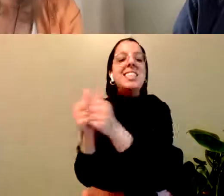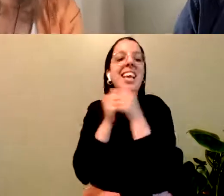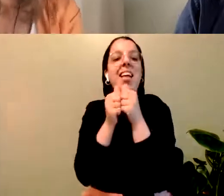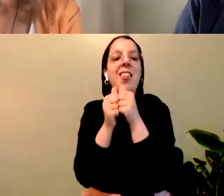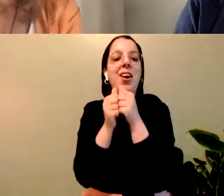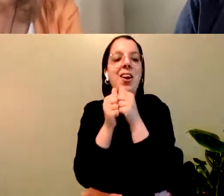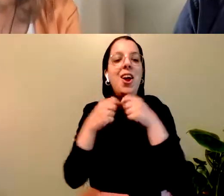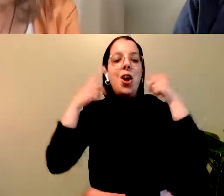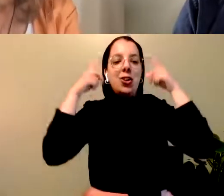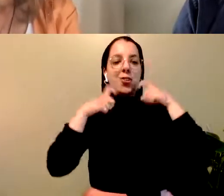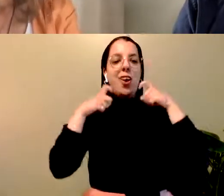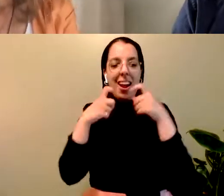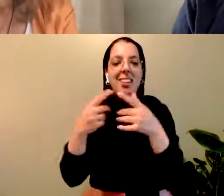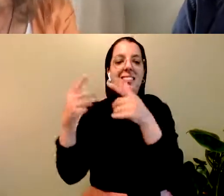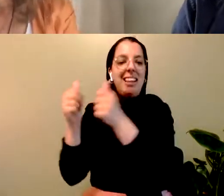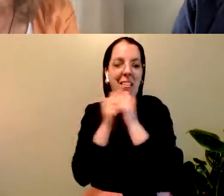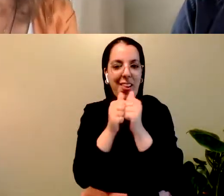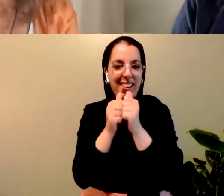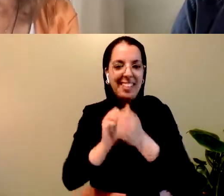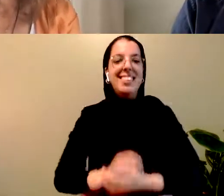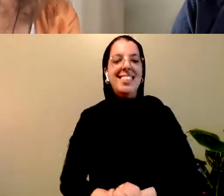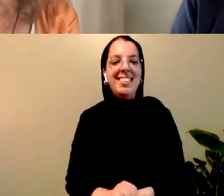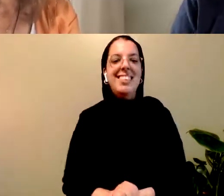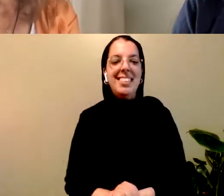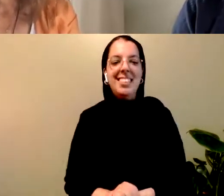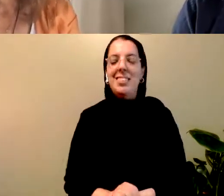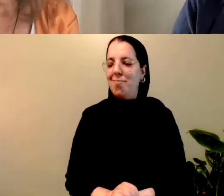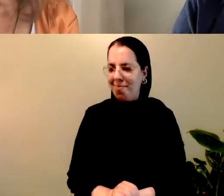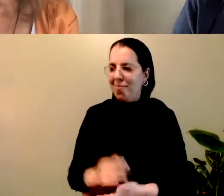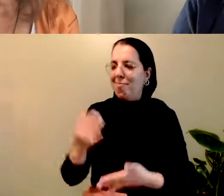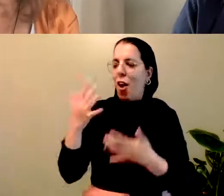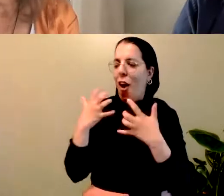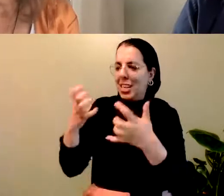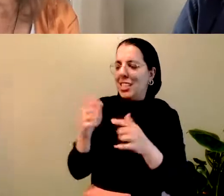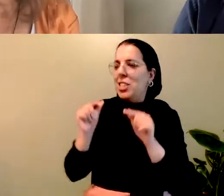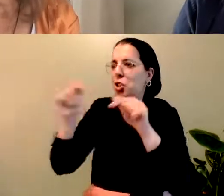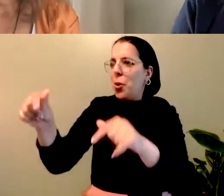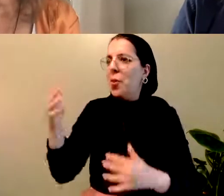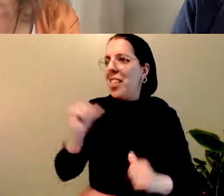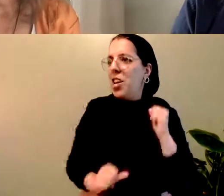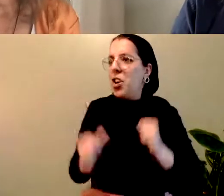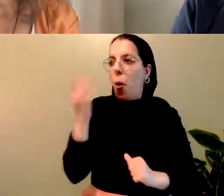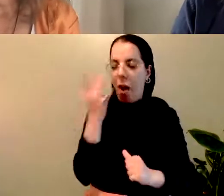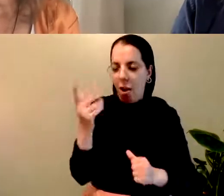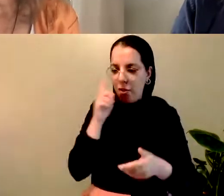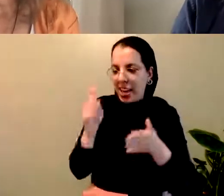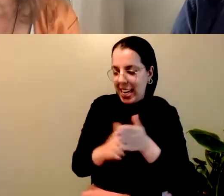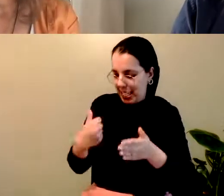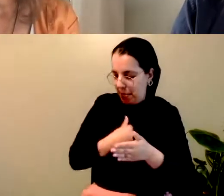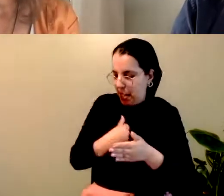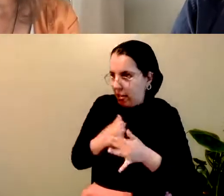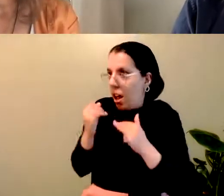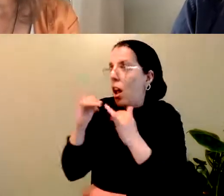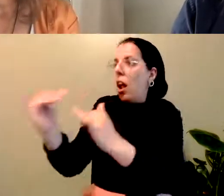together. To recognize something of themselves in the work. Even if it's just how